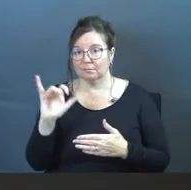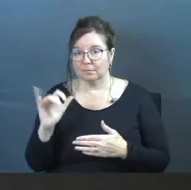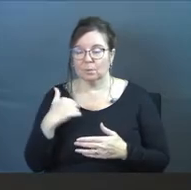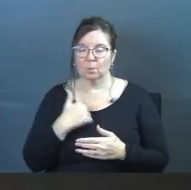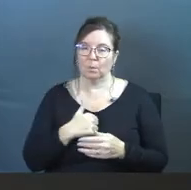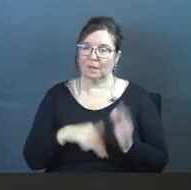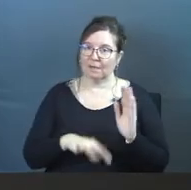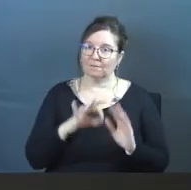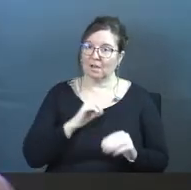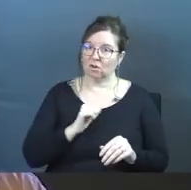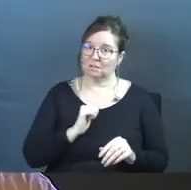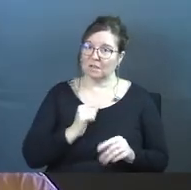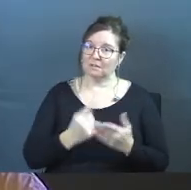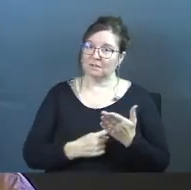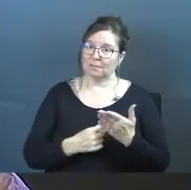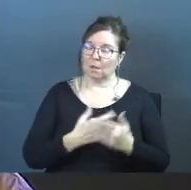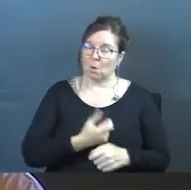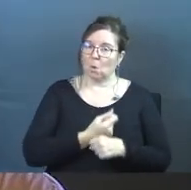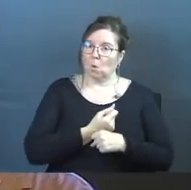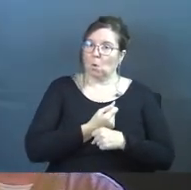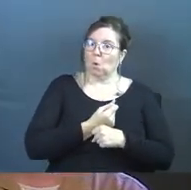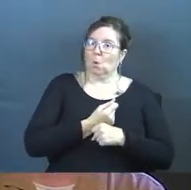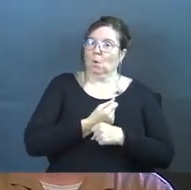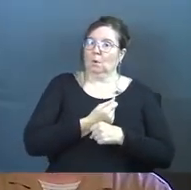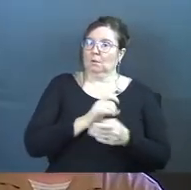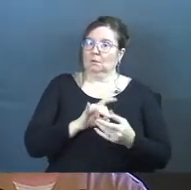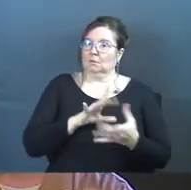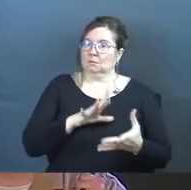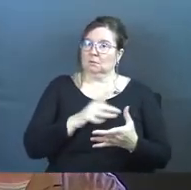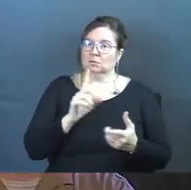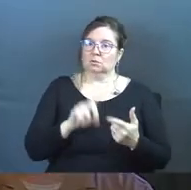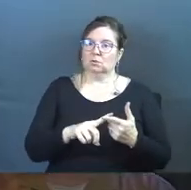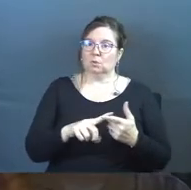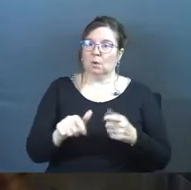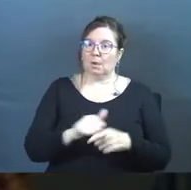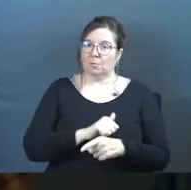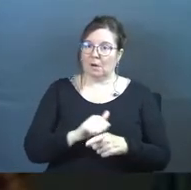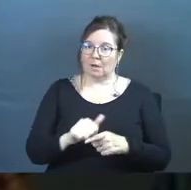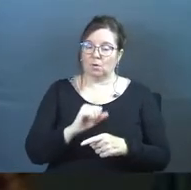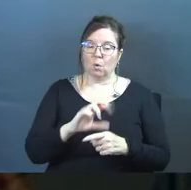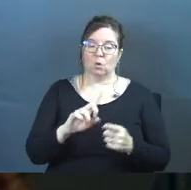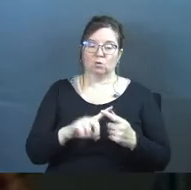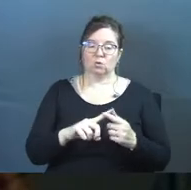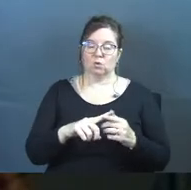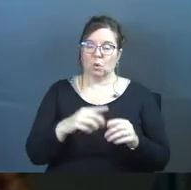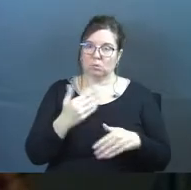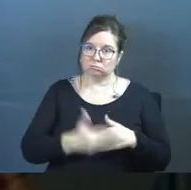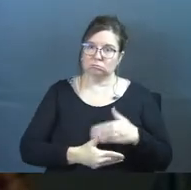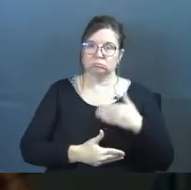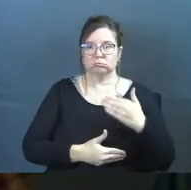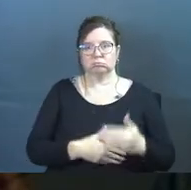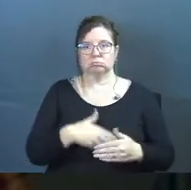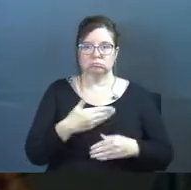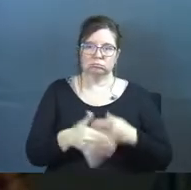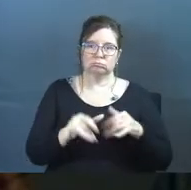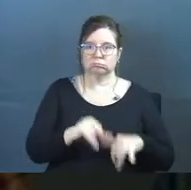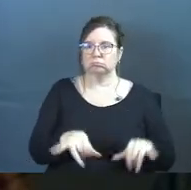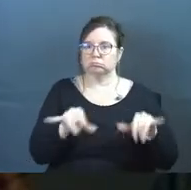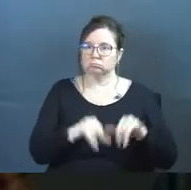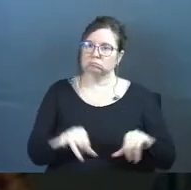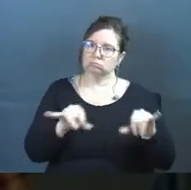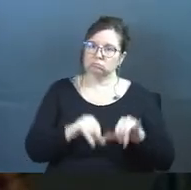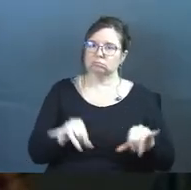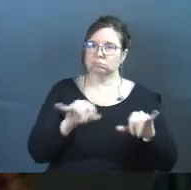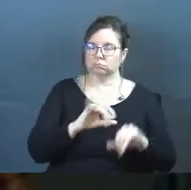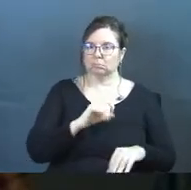we can find ourselves sometimes holding so tight to a practice or a rhythm that we've established that we